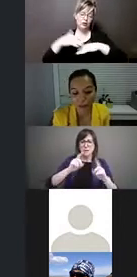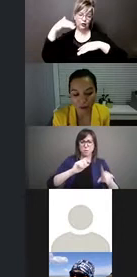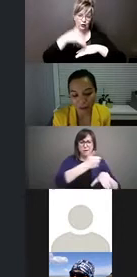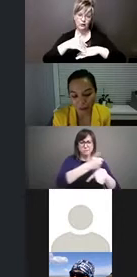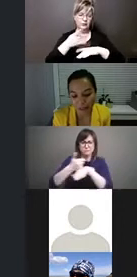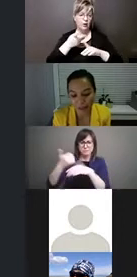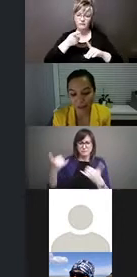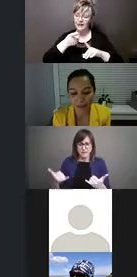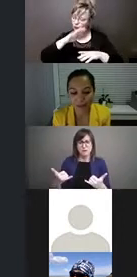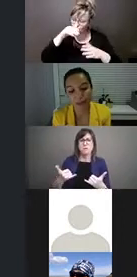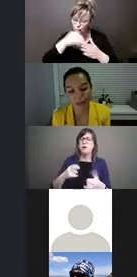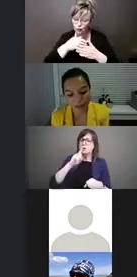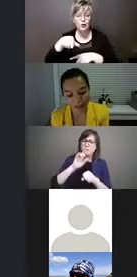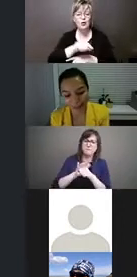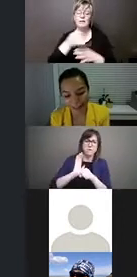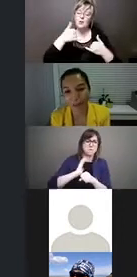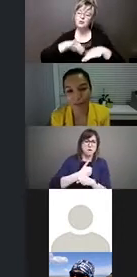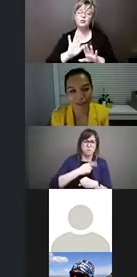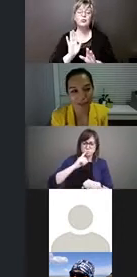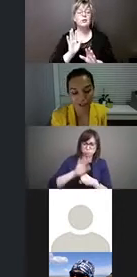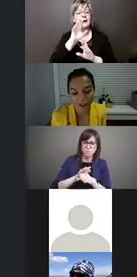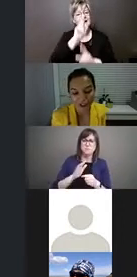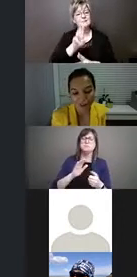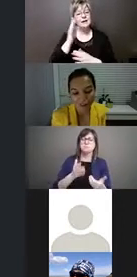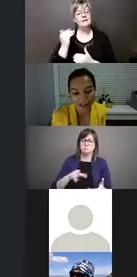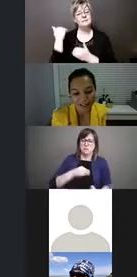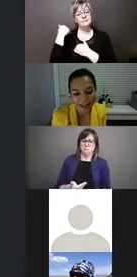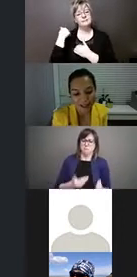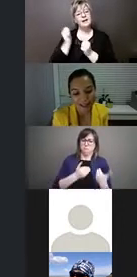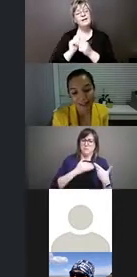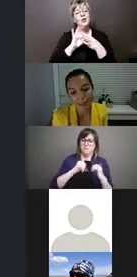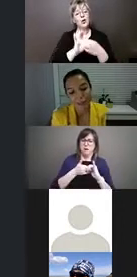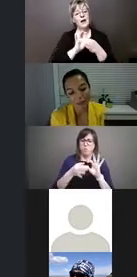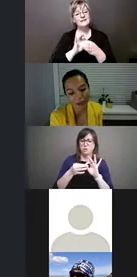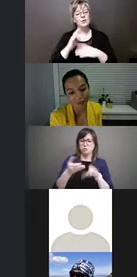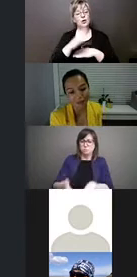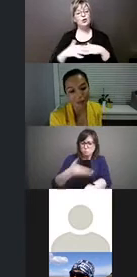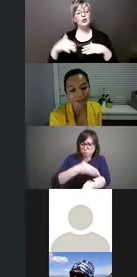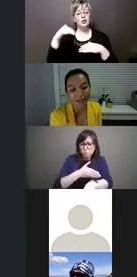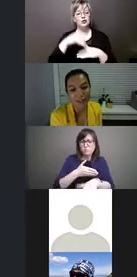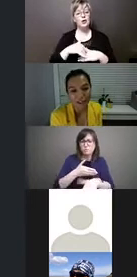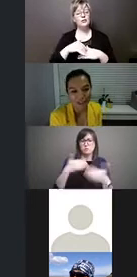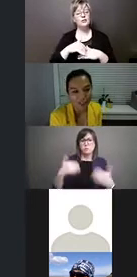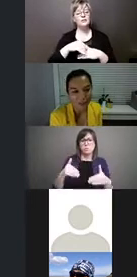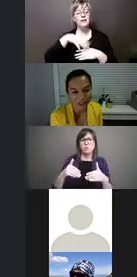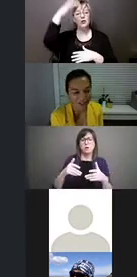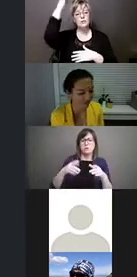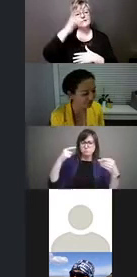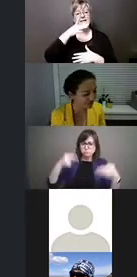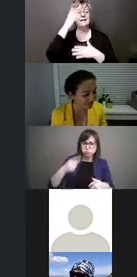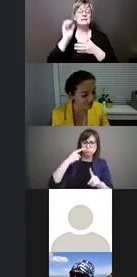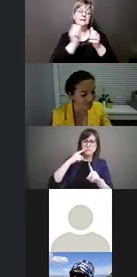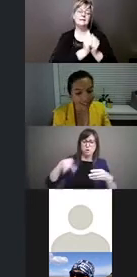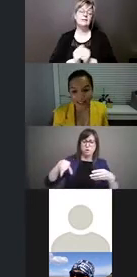reaffirm our commitment and responsibility in improving the relationships. And in the spirit of reconciliation and collaboration.